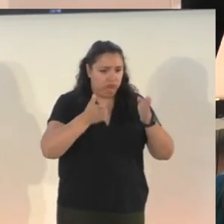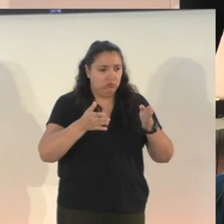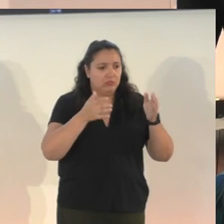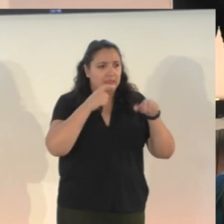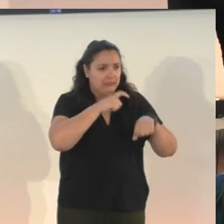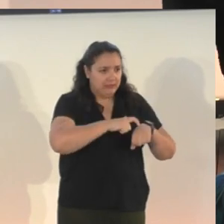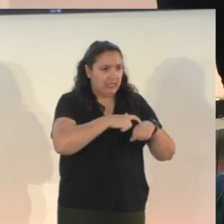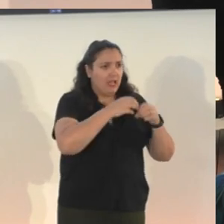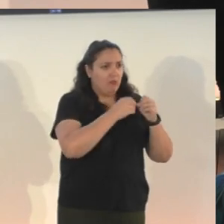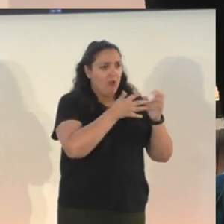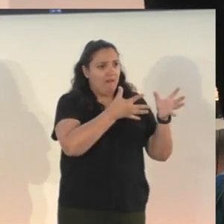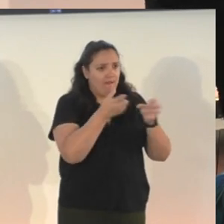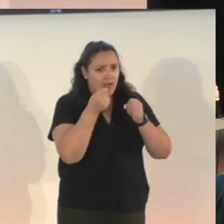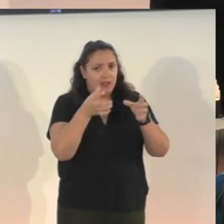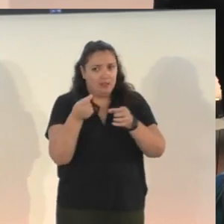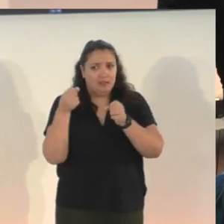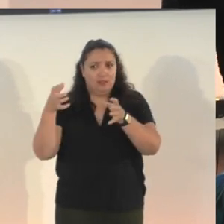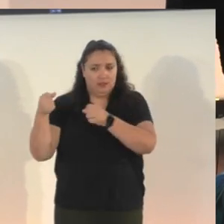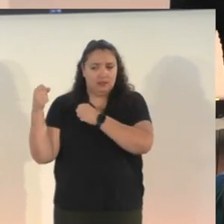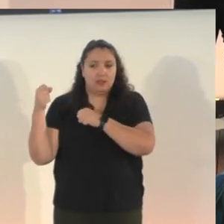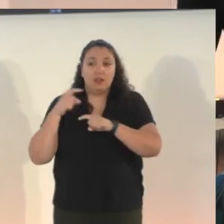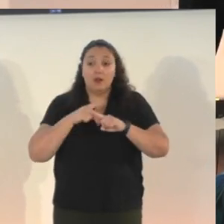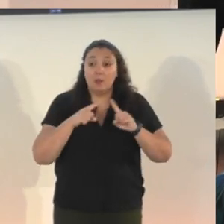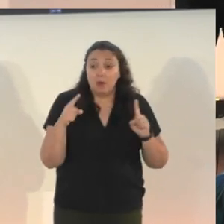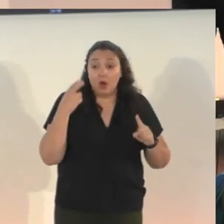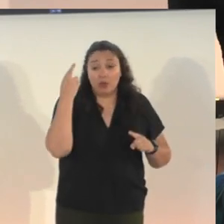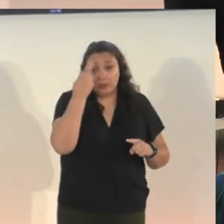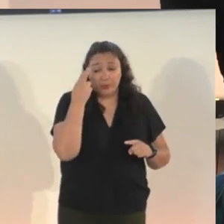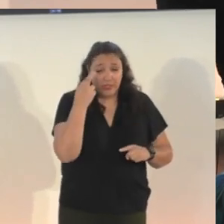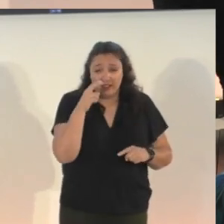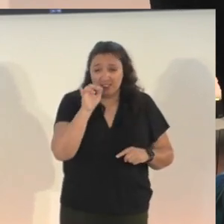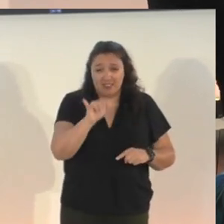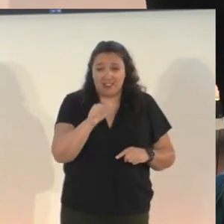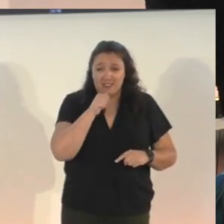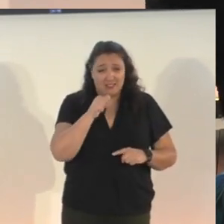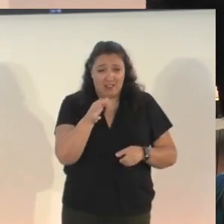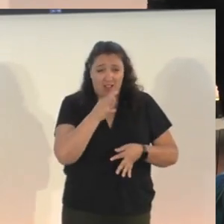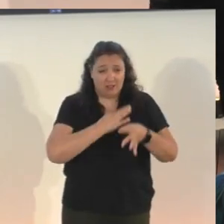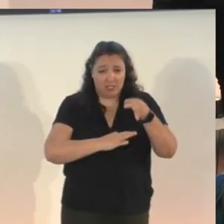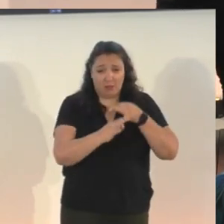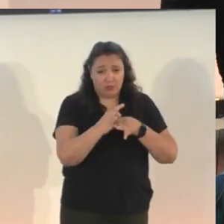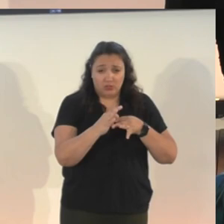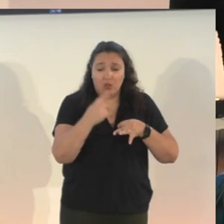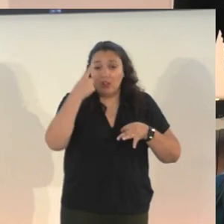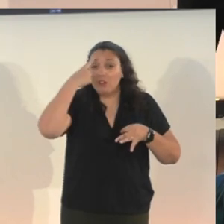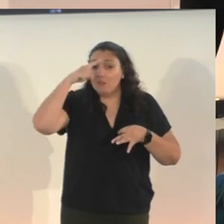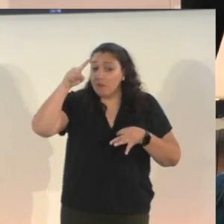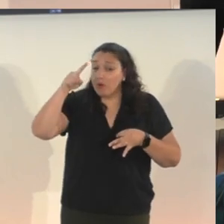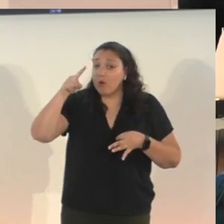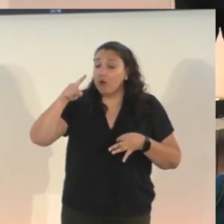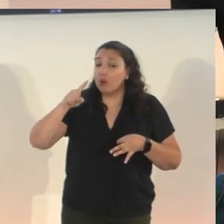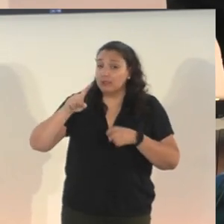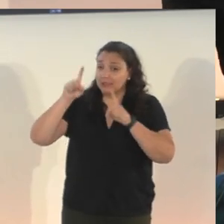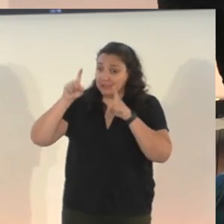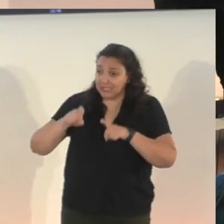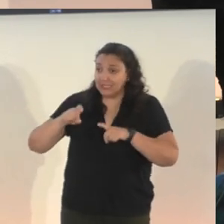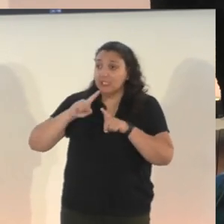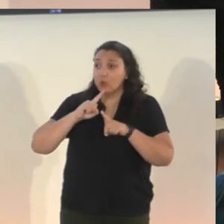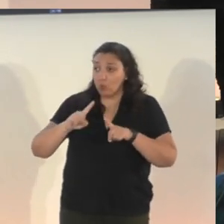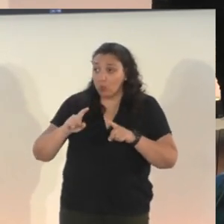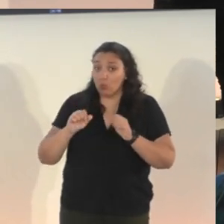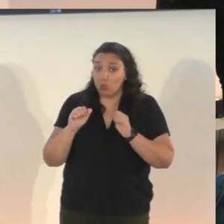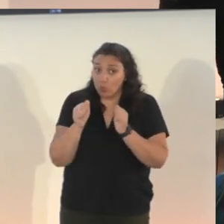Um, but we also recognize that this is absolutely not a substitute for, uh, testing with